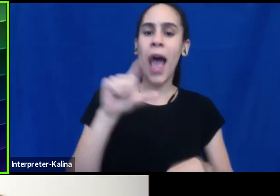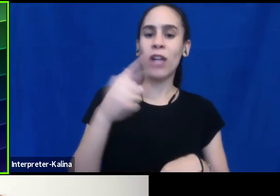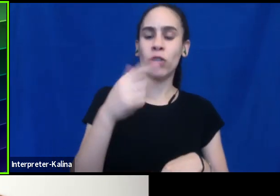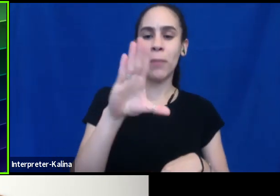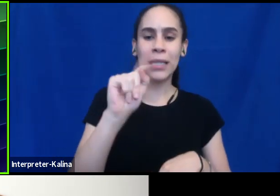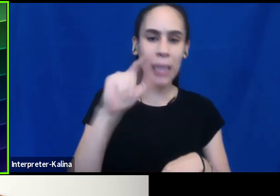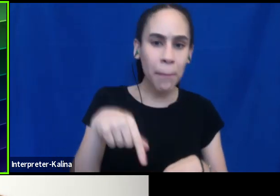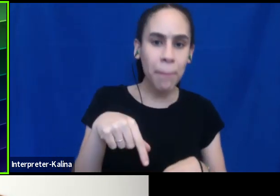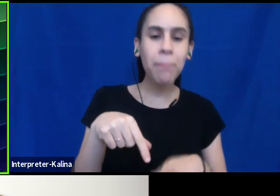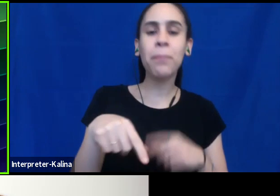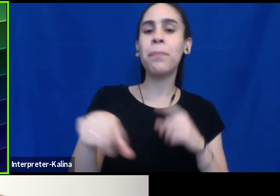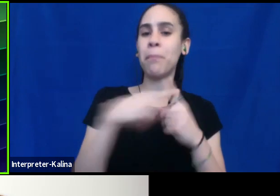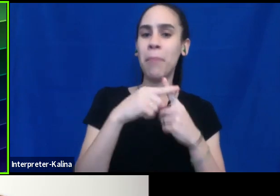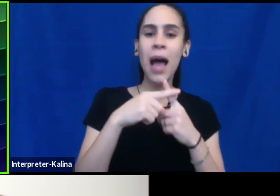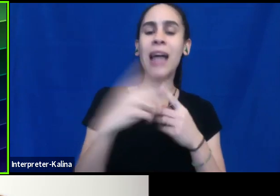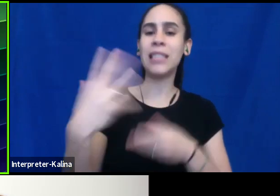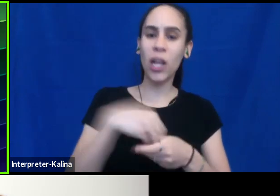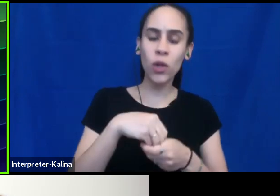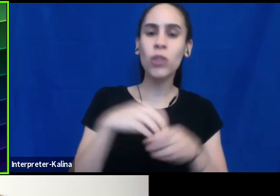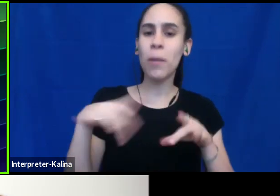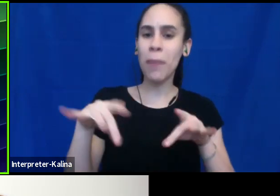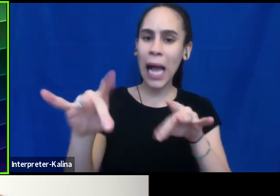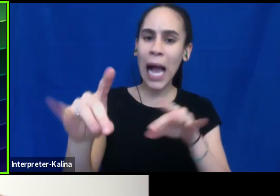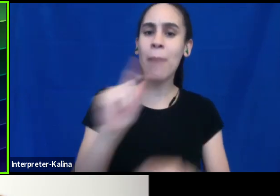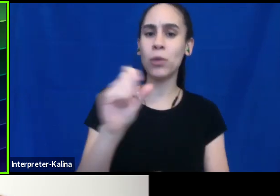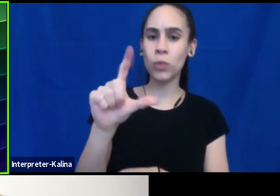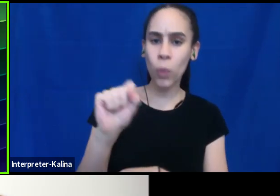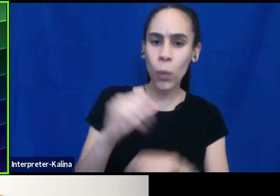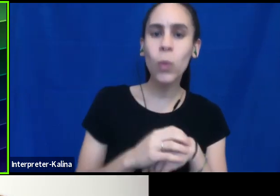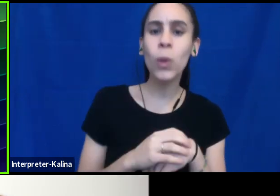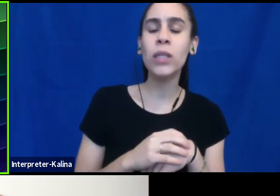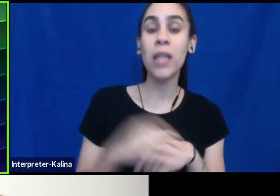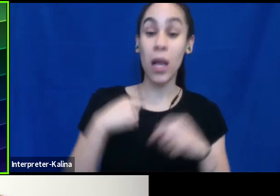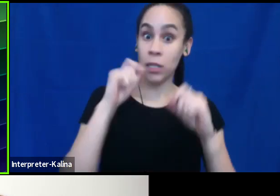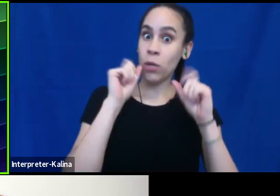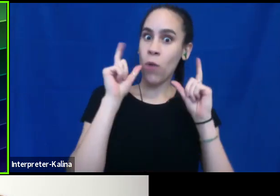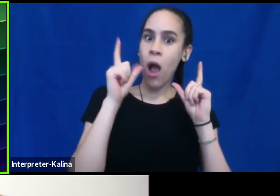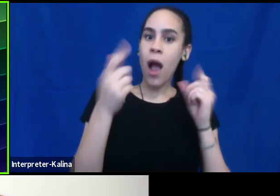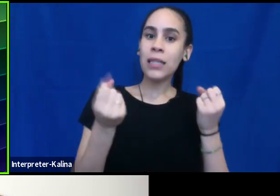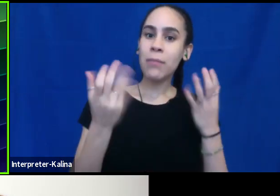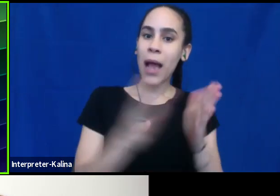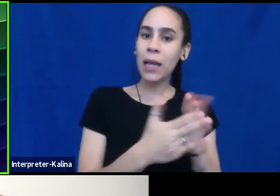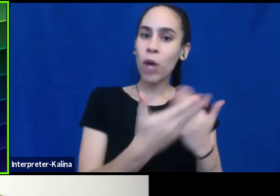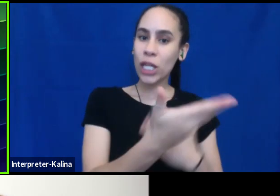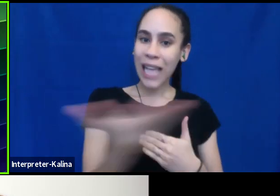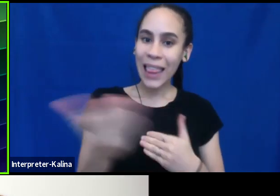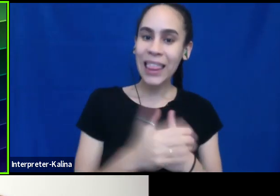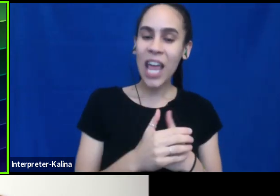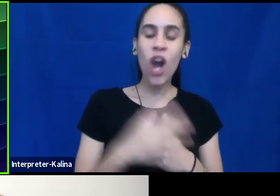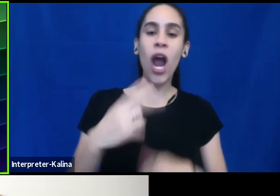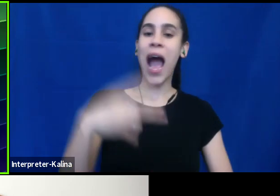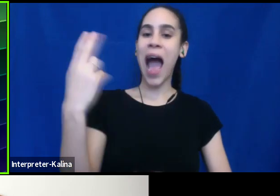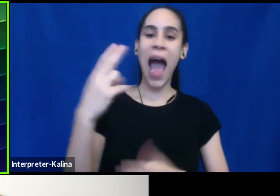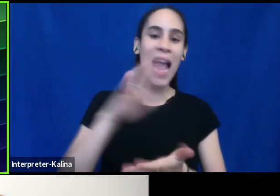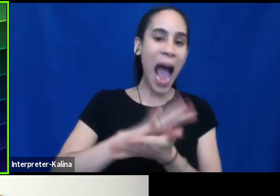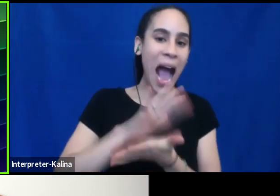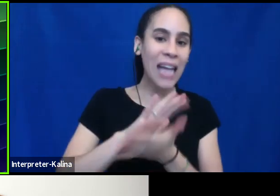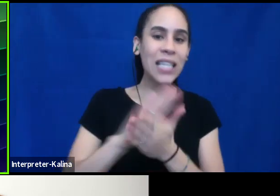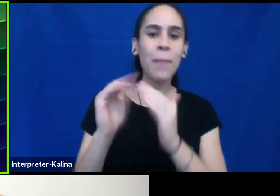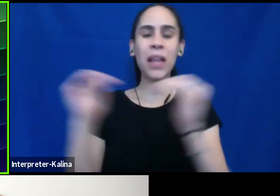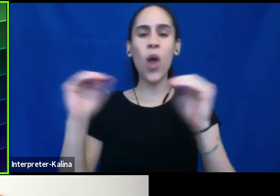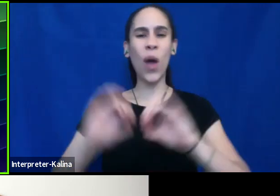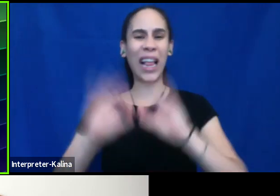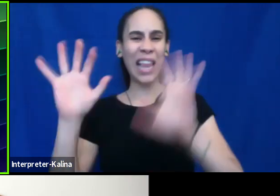skills and the tools. Um, I was also surprised a lot of the books that were out there are very high academic level kind of queer theory,